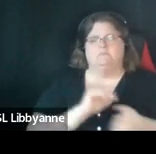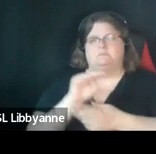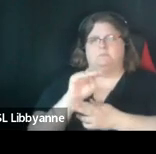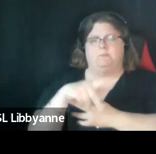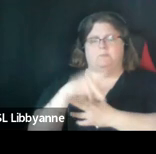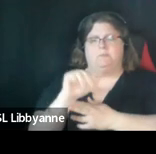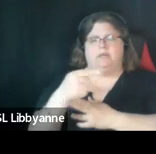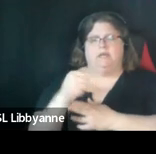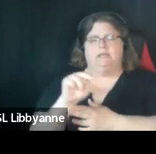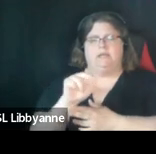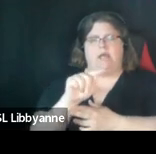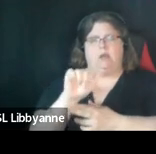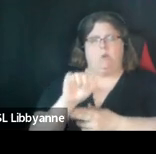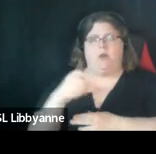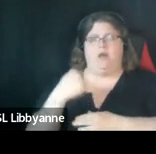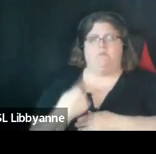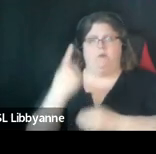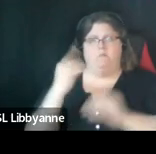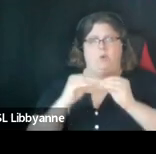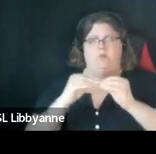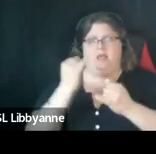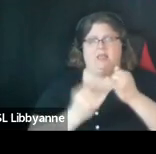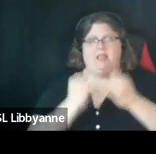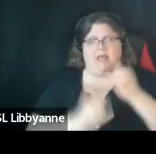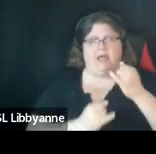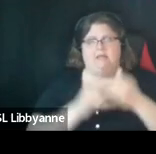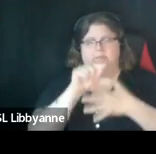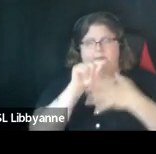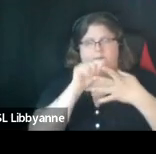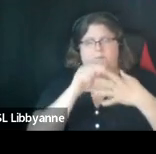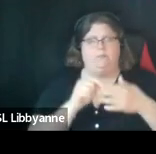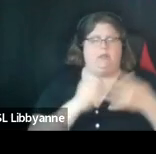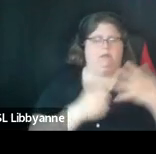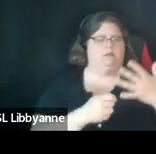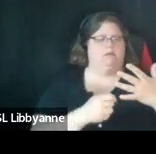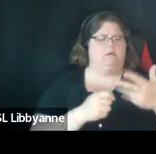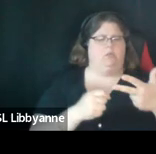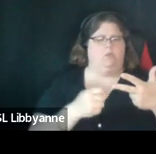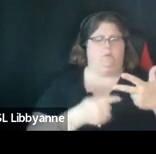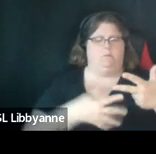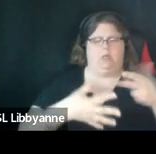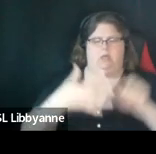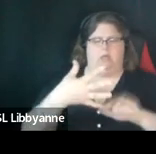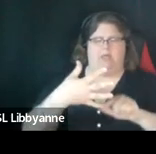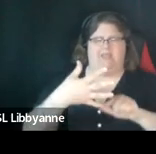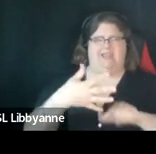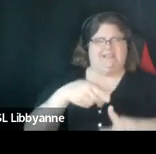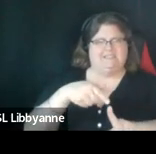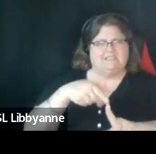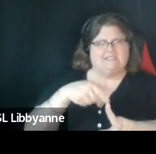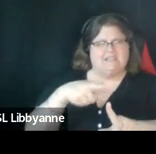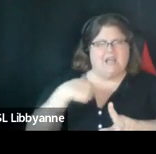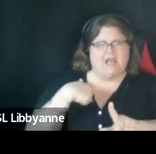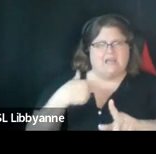so the last bullet galvanizing central office support and accountability for school leaders in a system of schools with differentiated